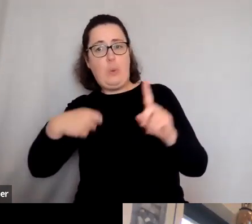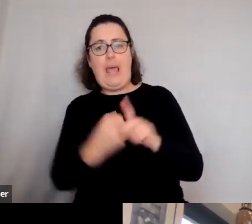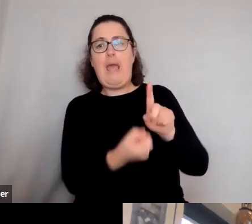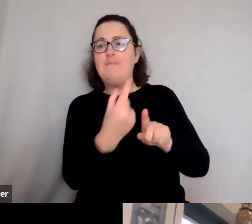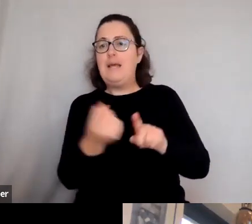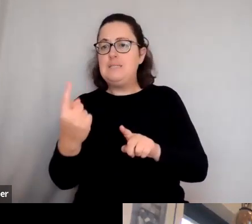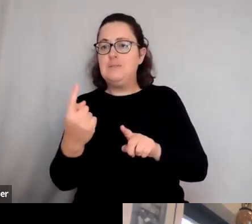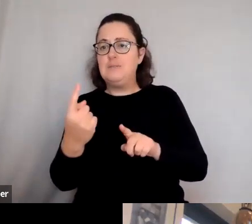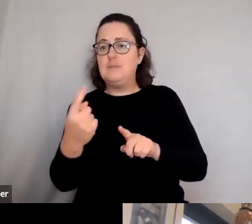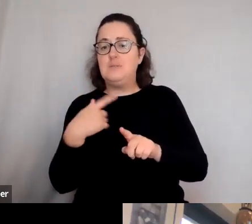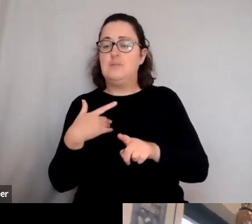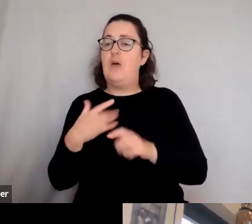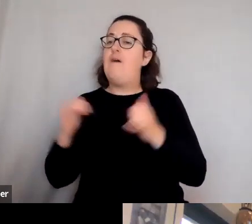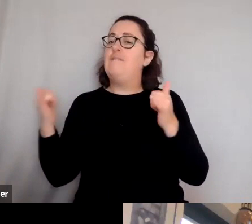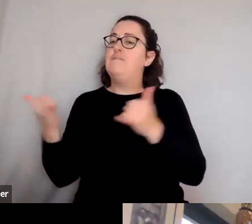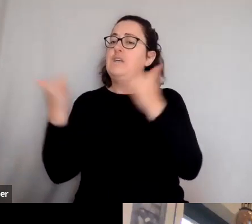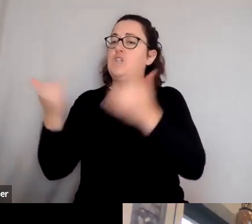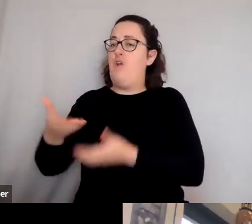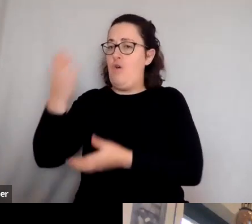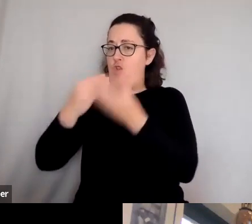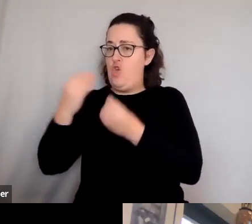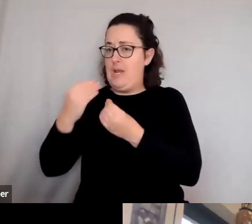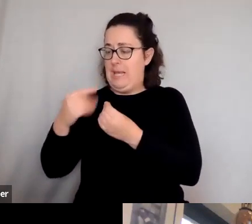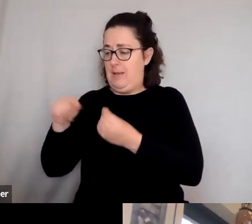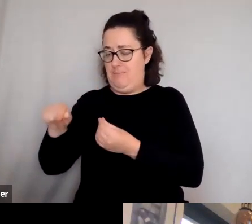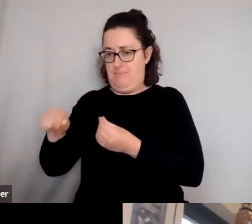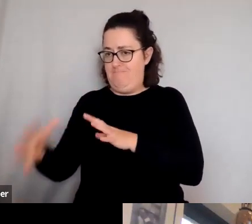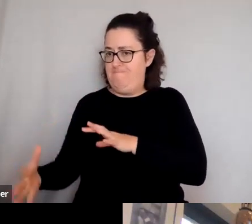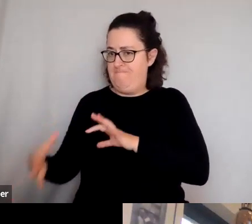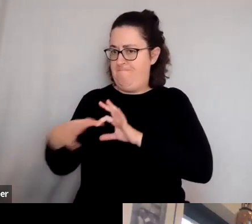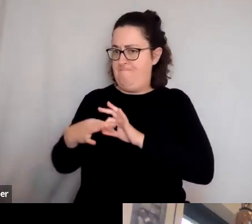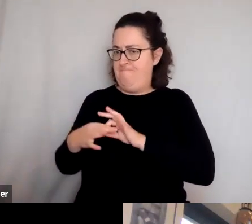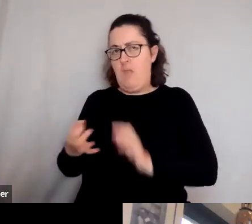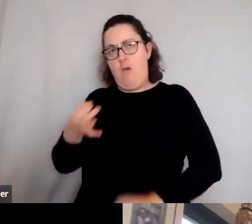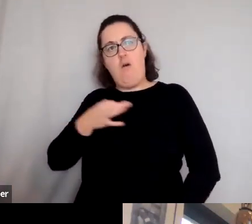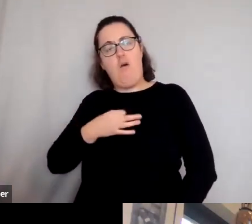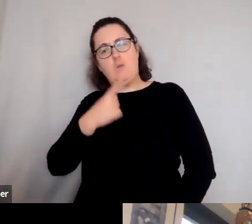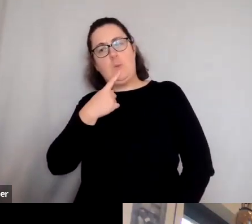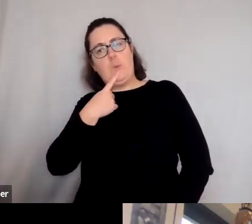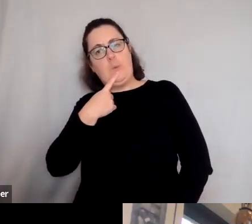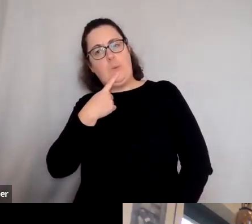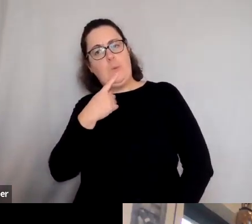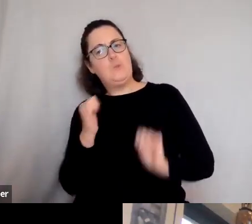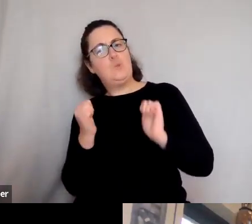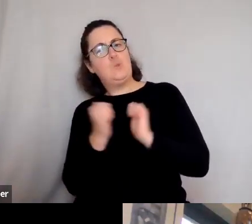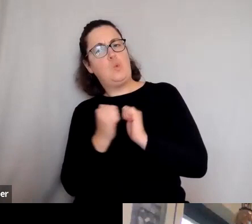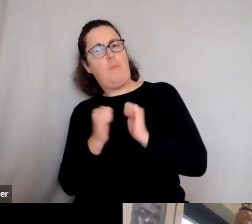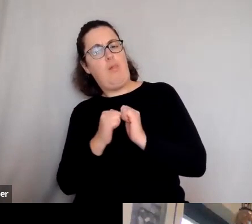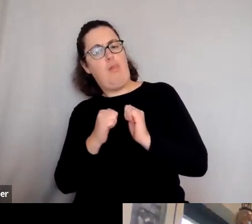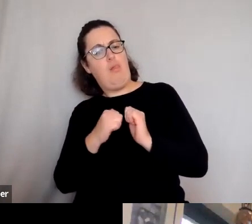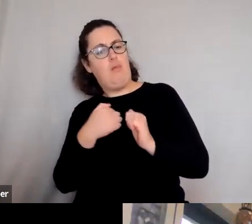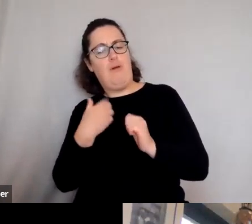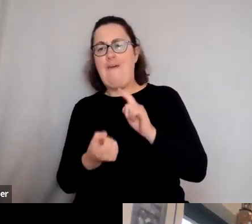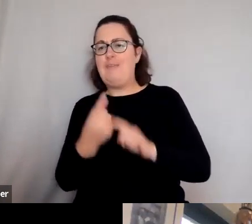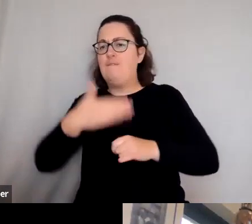at the festival of learning, um, came to us and sort of said, would we be able to find something that would be fitting way to end? And I